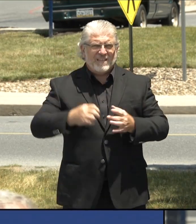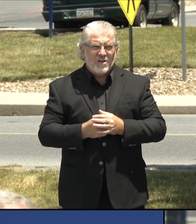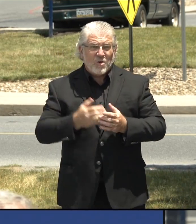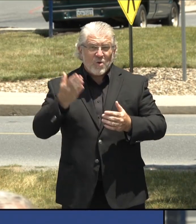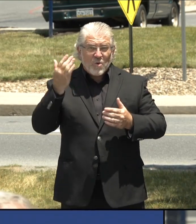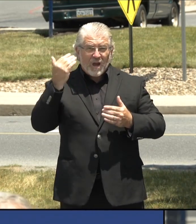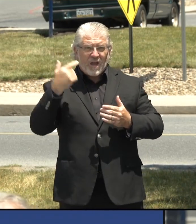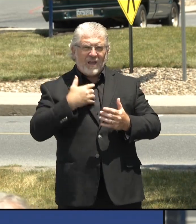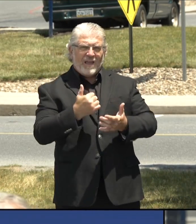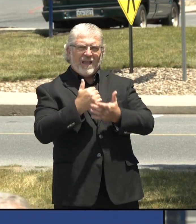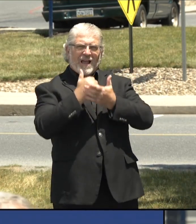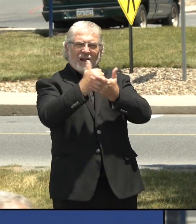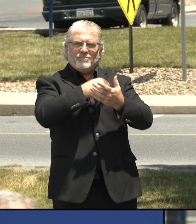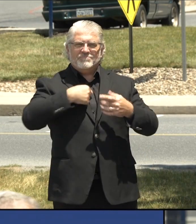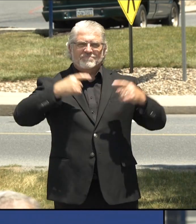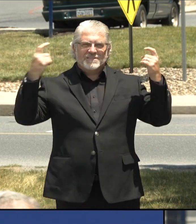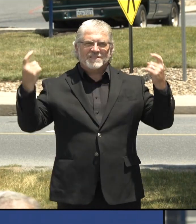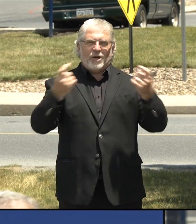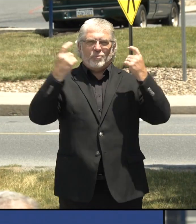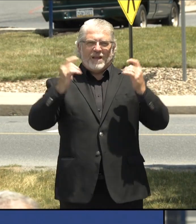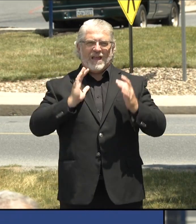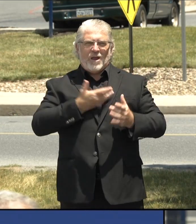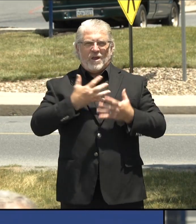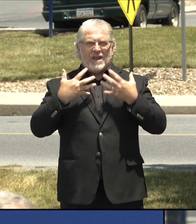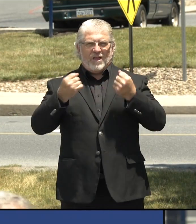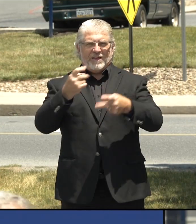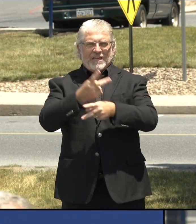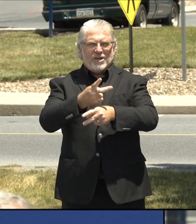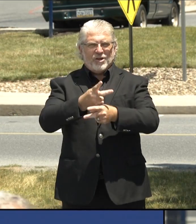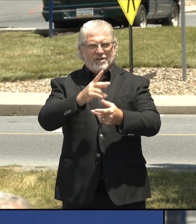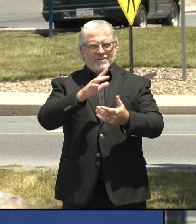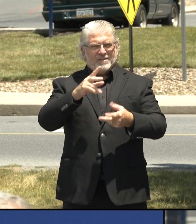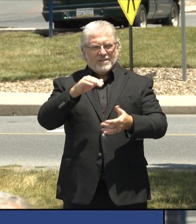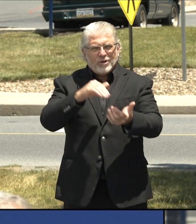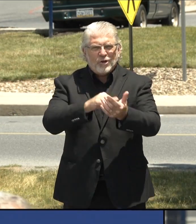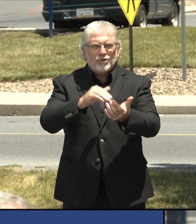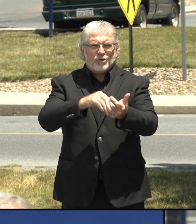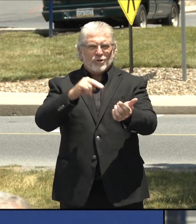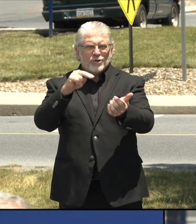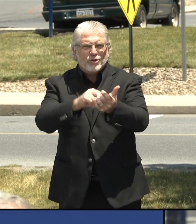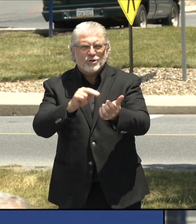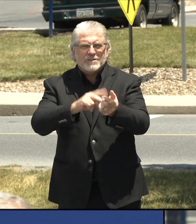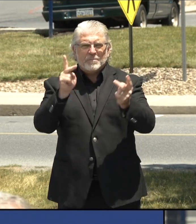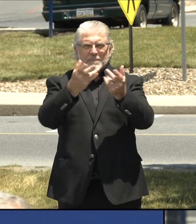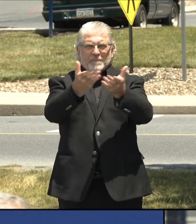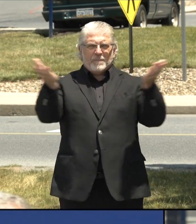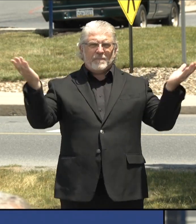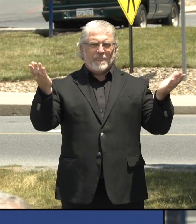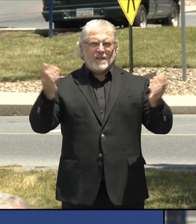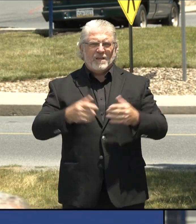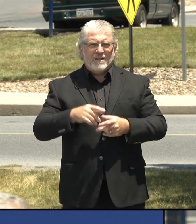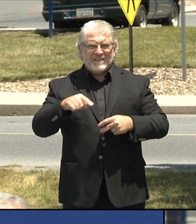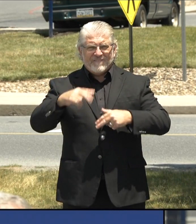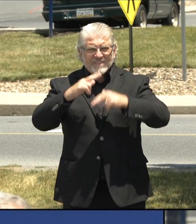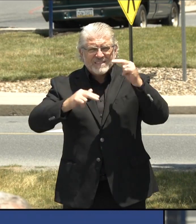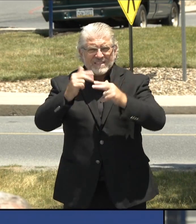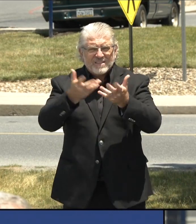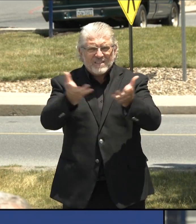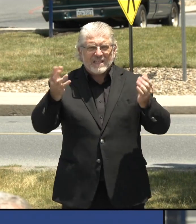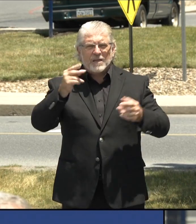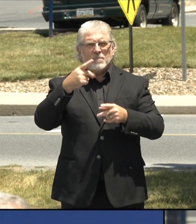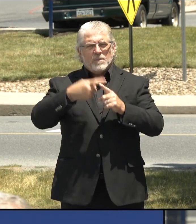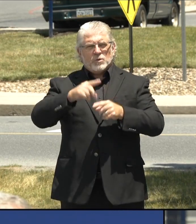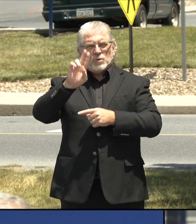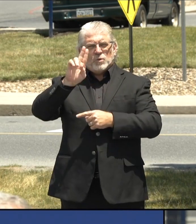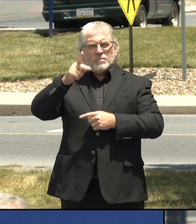care professionals in this facility at UPMC Pinnacle and in the rest of our UPMC system, and we appreciate your coming out to do